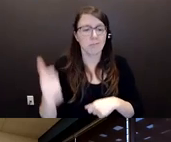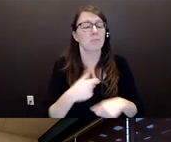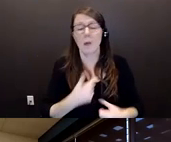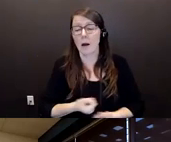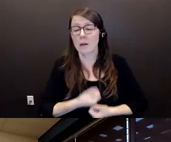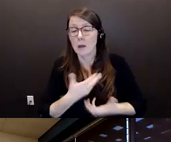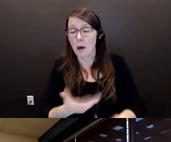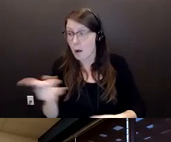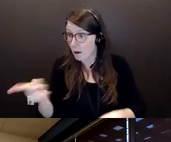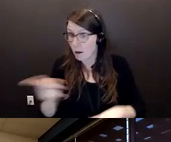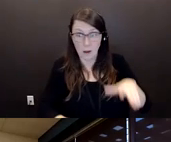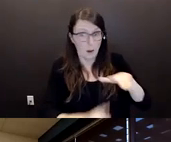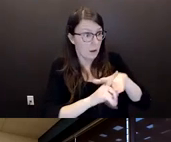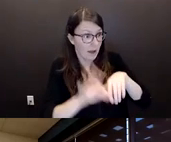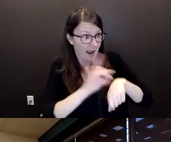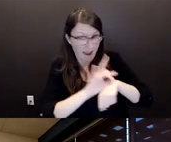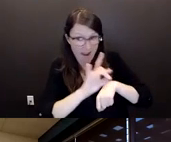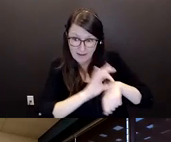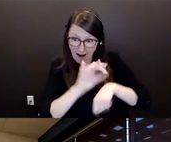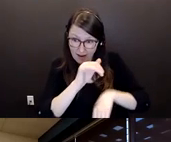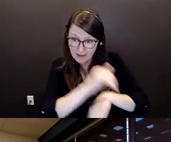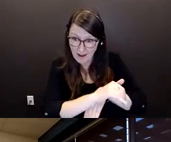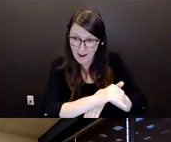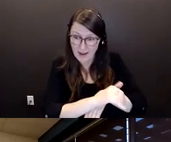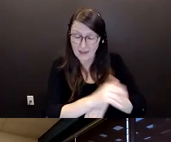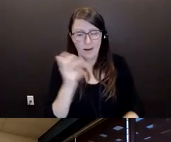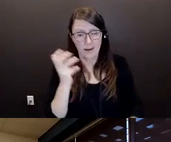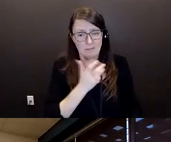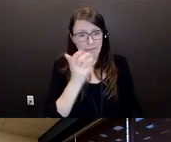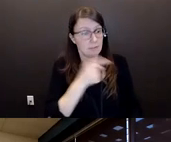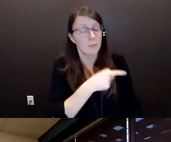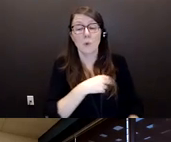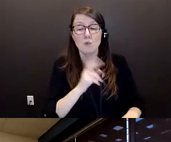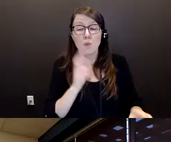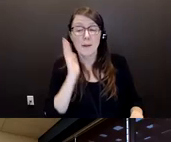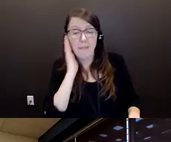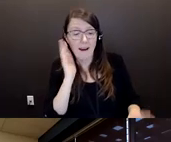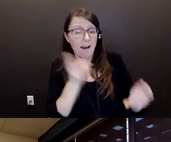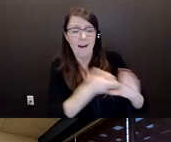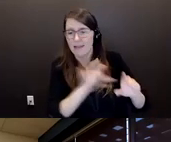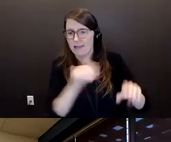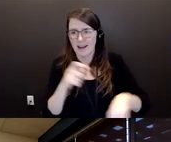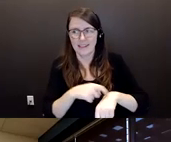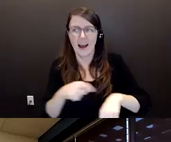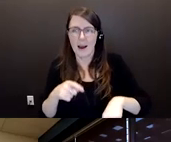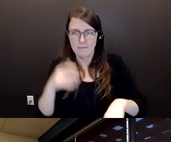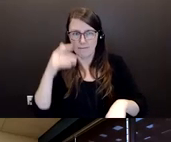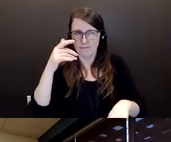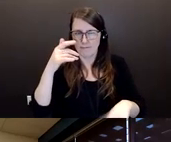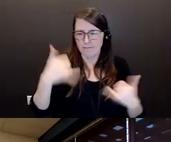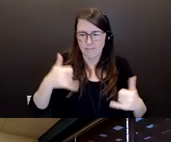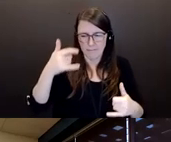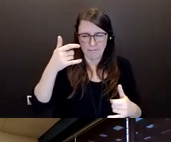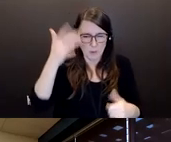and ready to go to bed. And it was perfectly timed to come in and ask her for different things or to sign documents